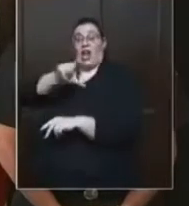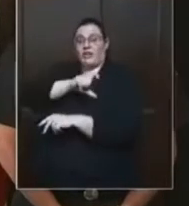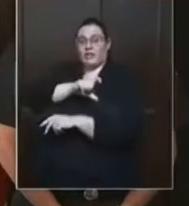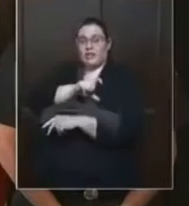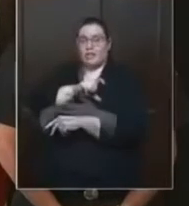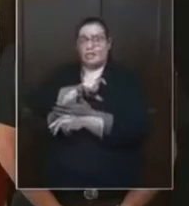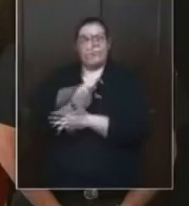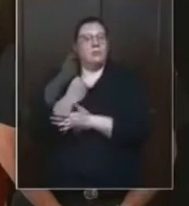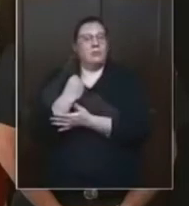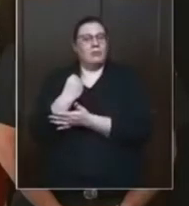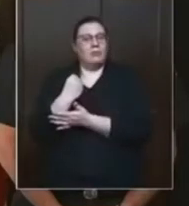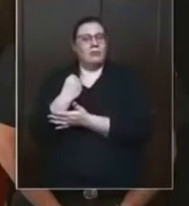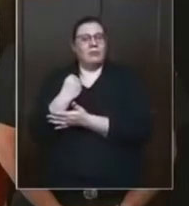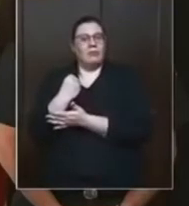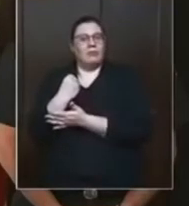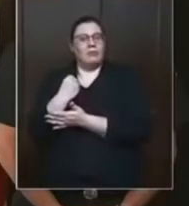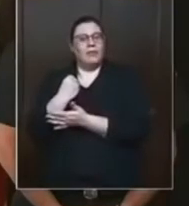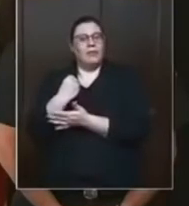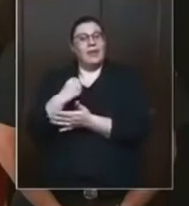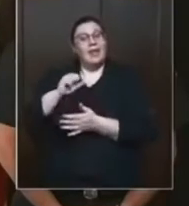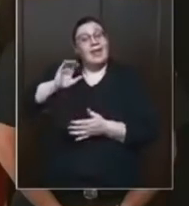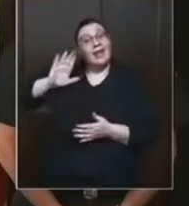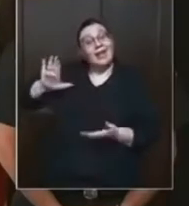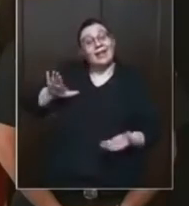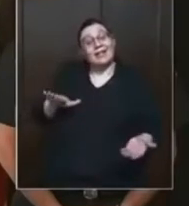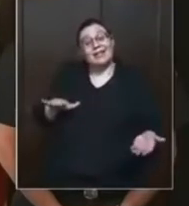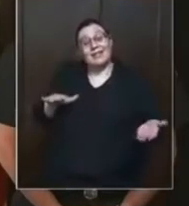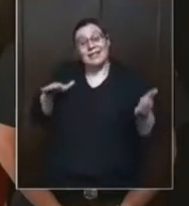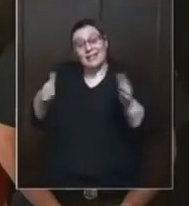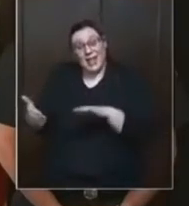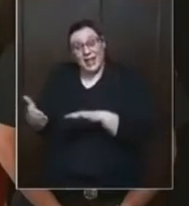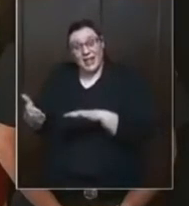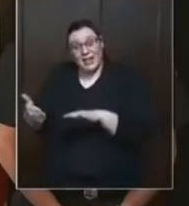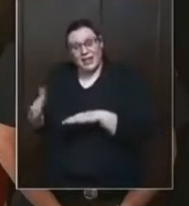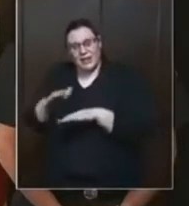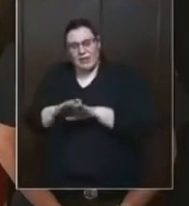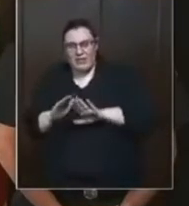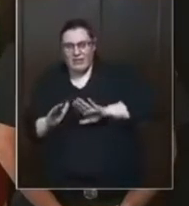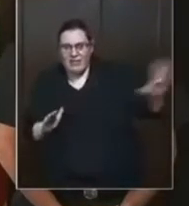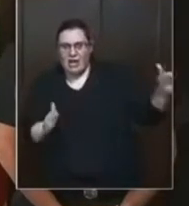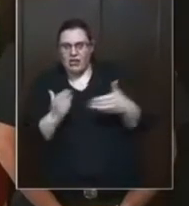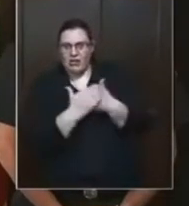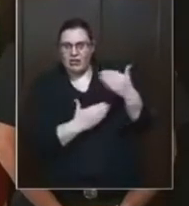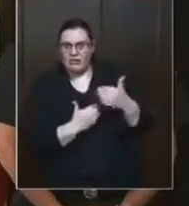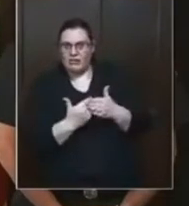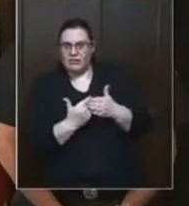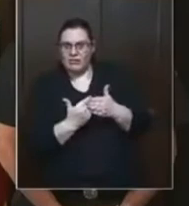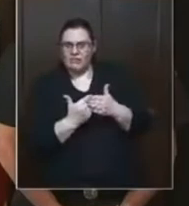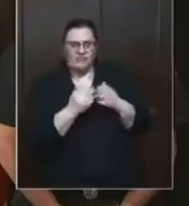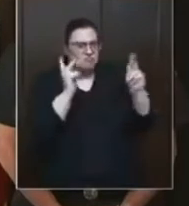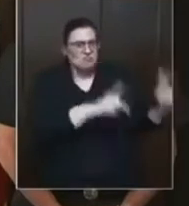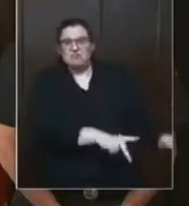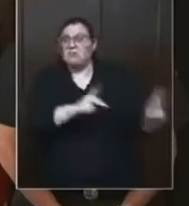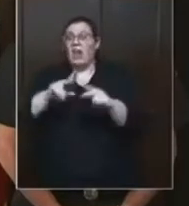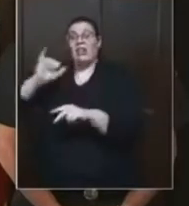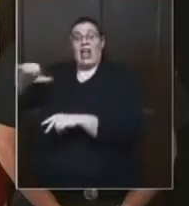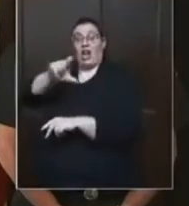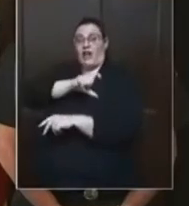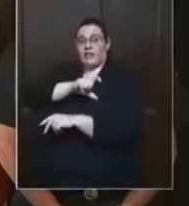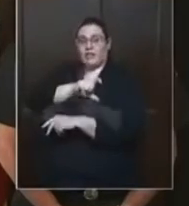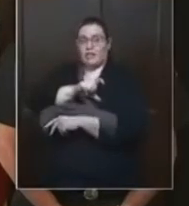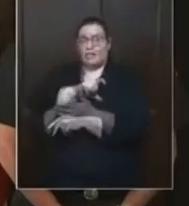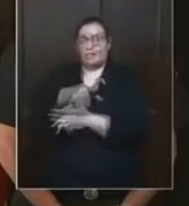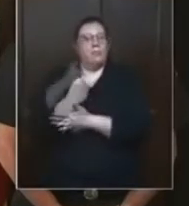unto heaven. And we know that her is talking about Babylon the Great, which is America. Okay?